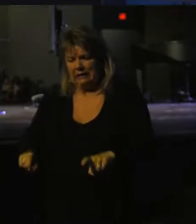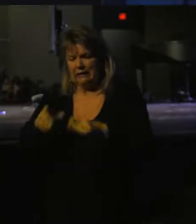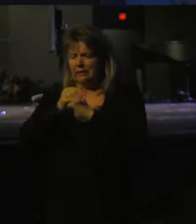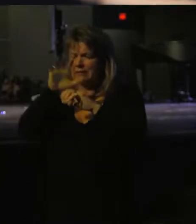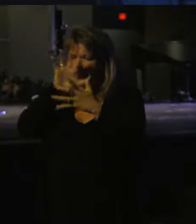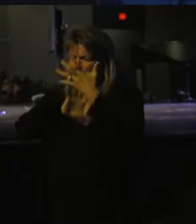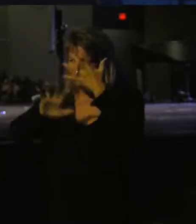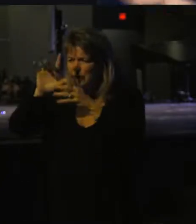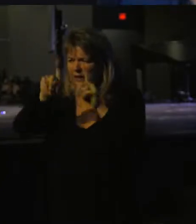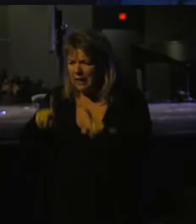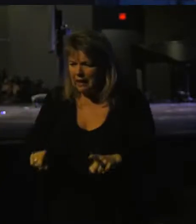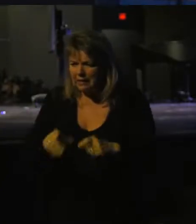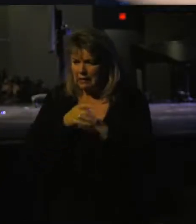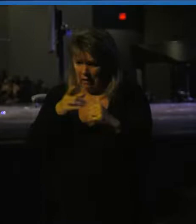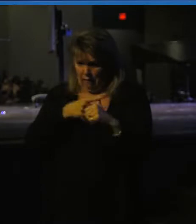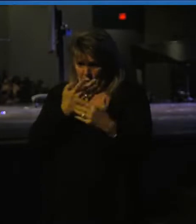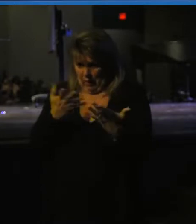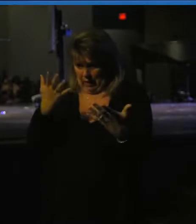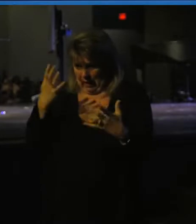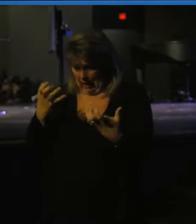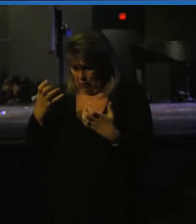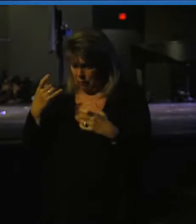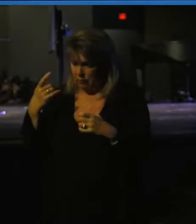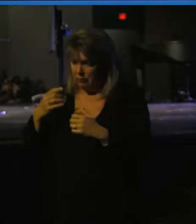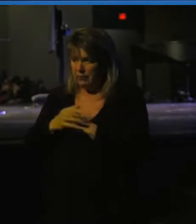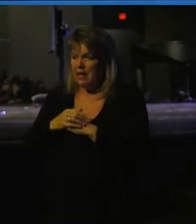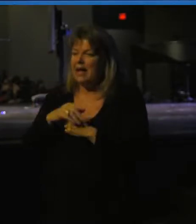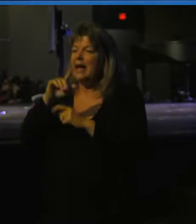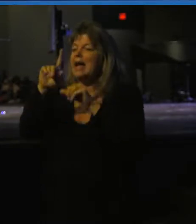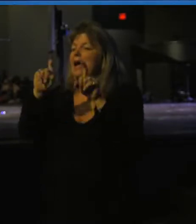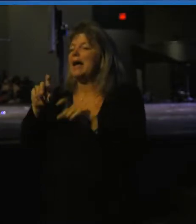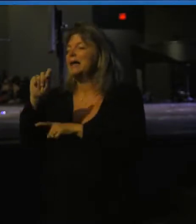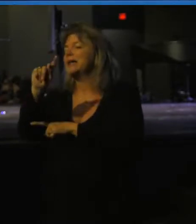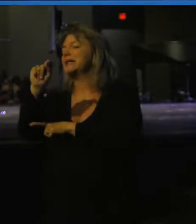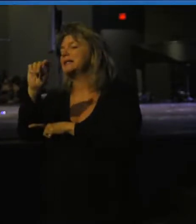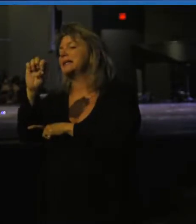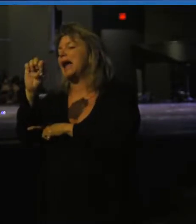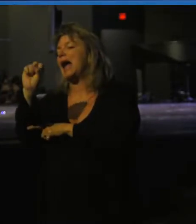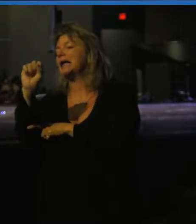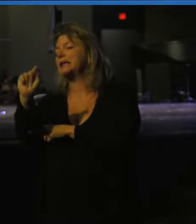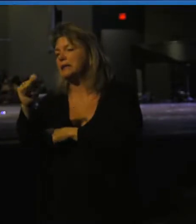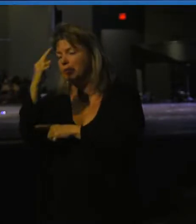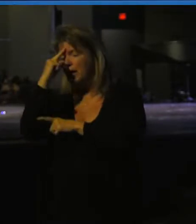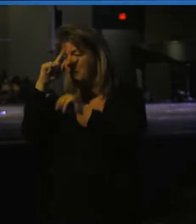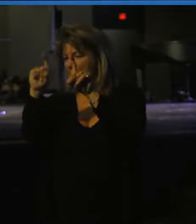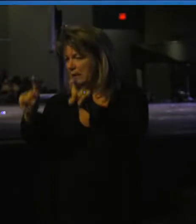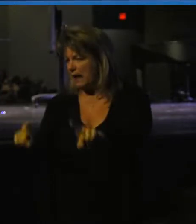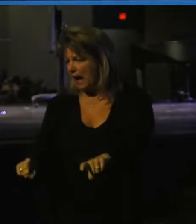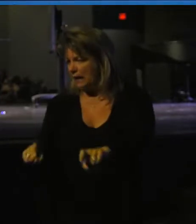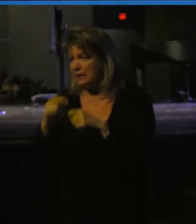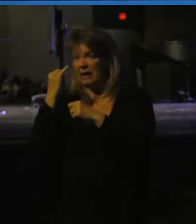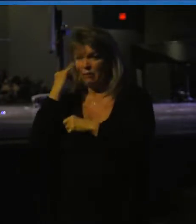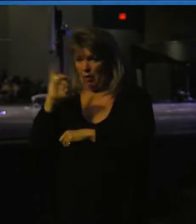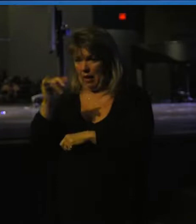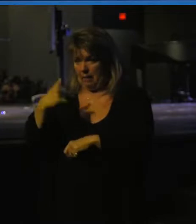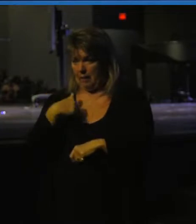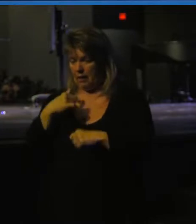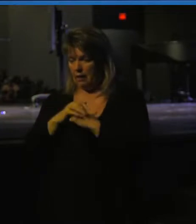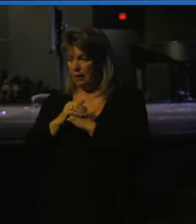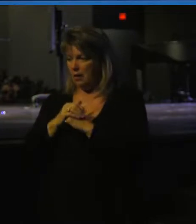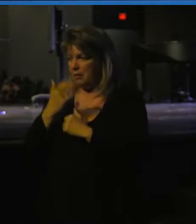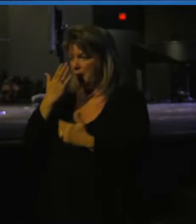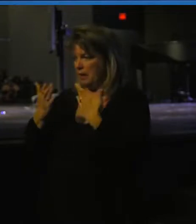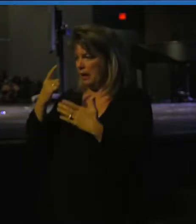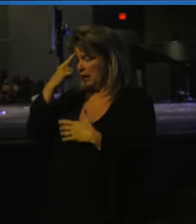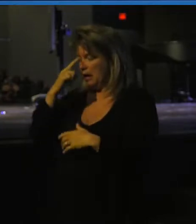There's a confusing test. The first thing I want to hit on there is that word test. When we think about a test, if you're like me, you may